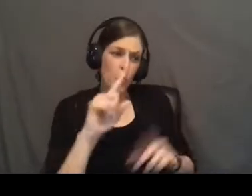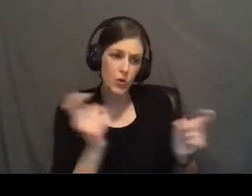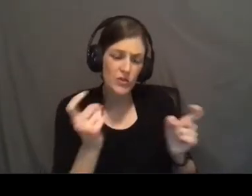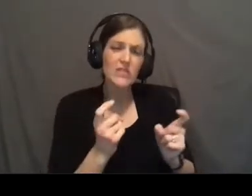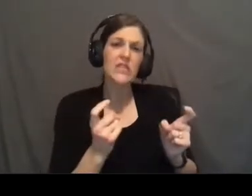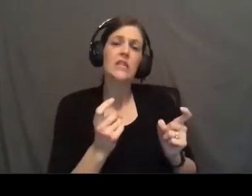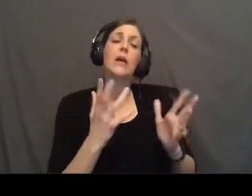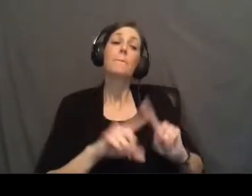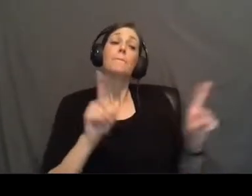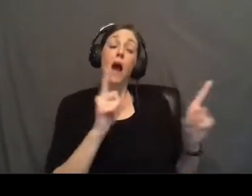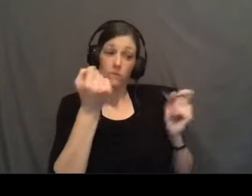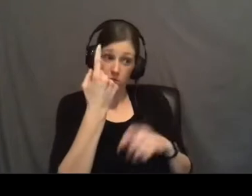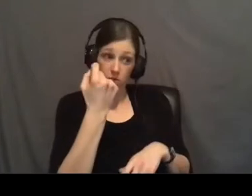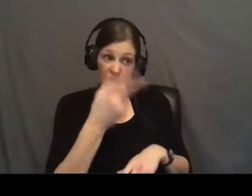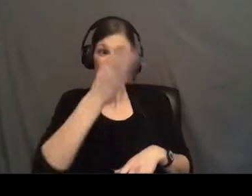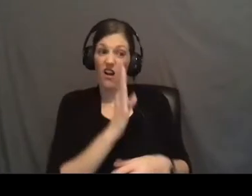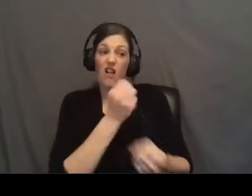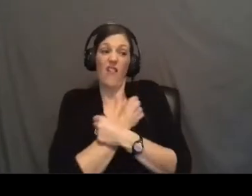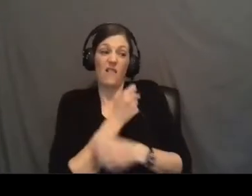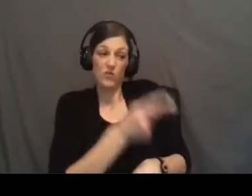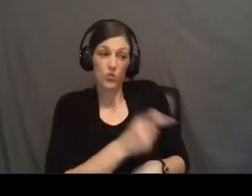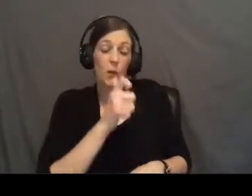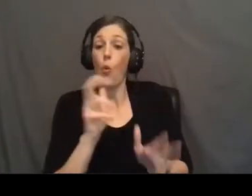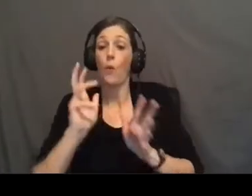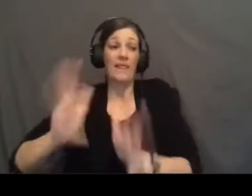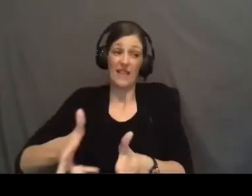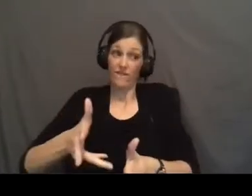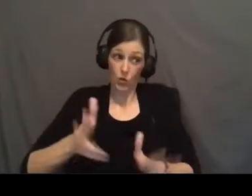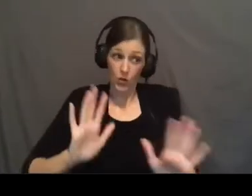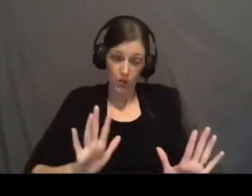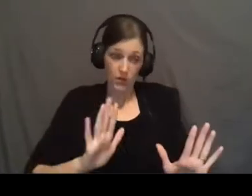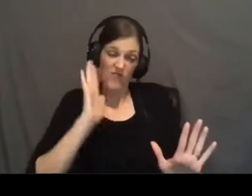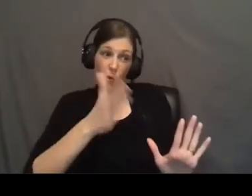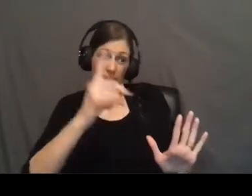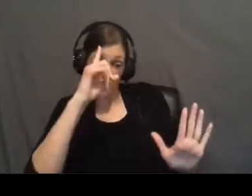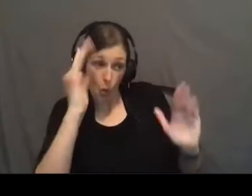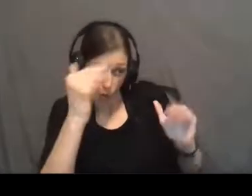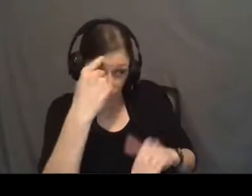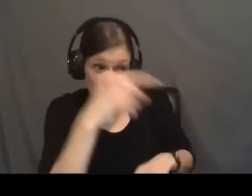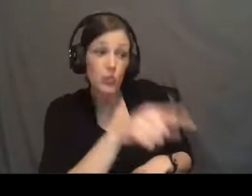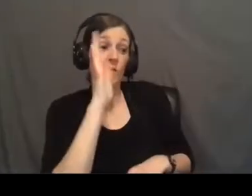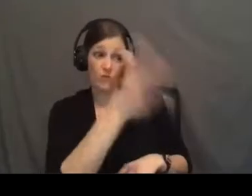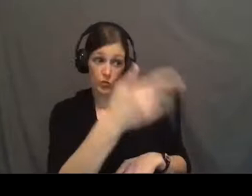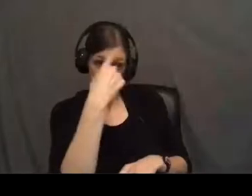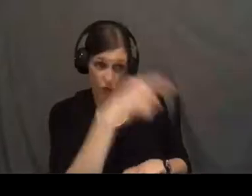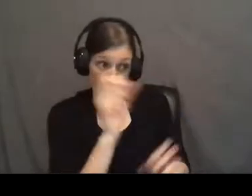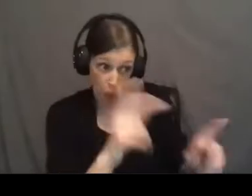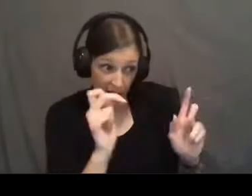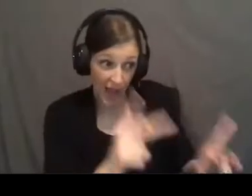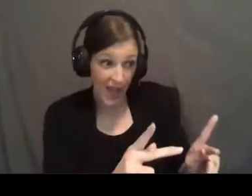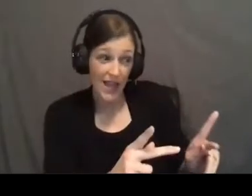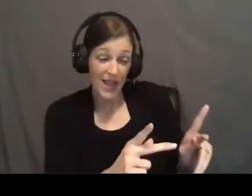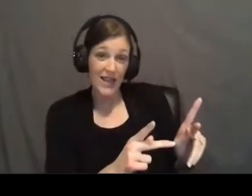what you sow, but listen, God loves you, he's not gonna leave you, there's gonna be a hope for you, there's gonna be a future for you, okay? He's